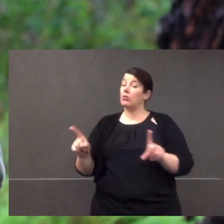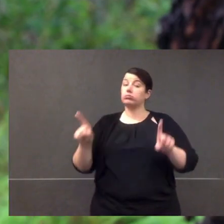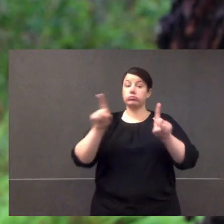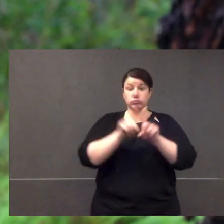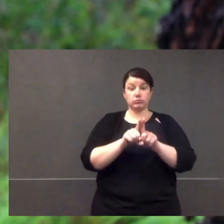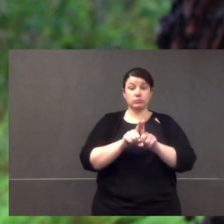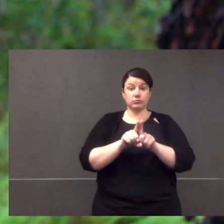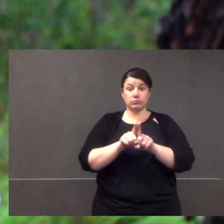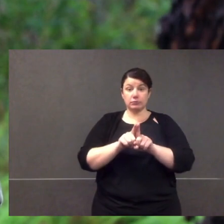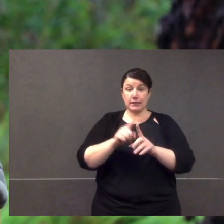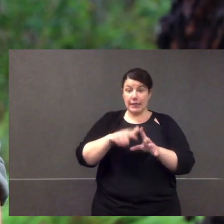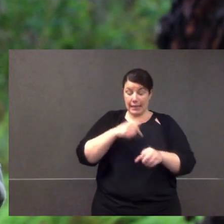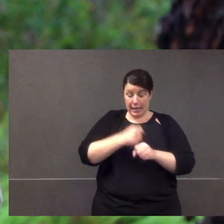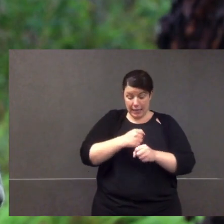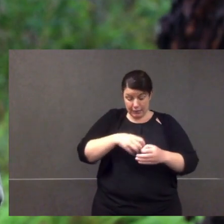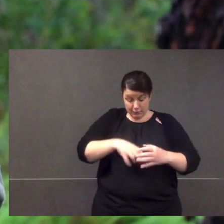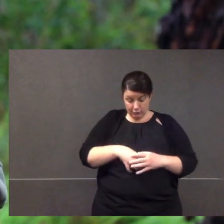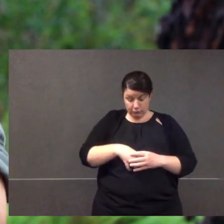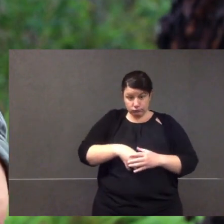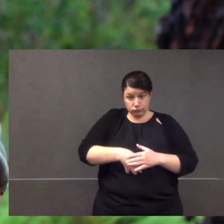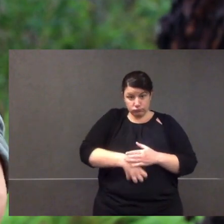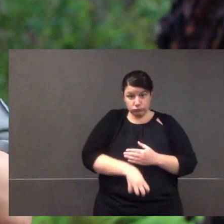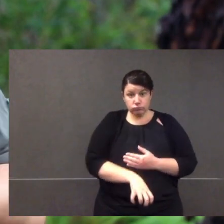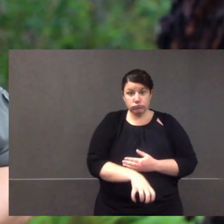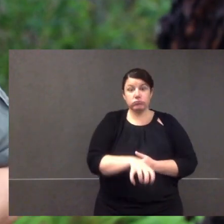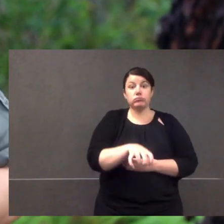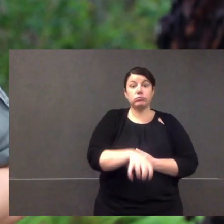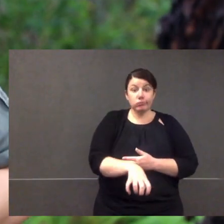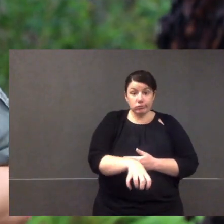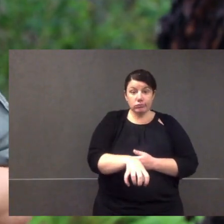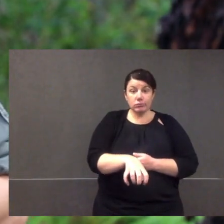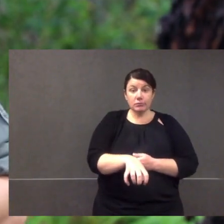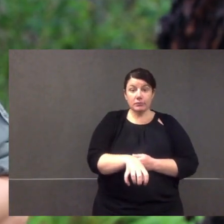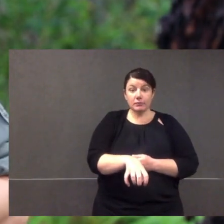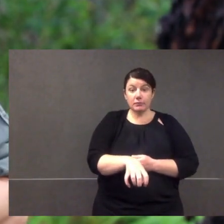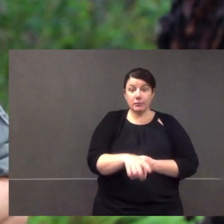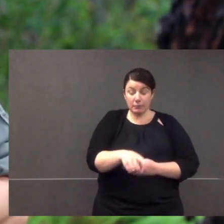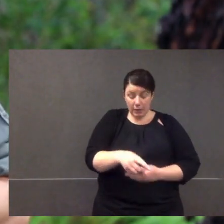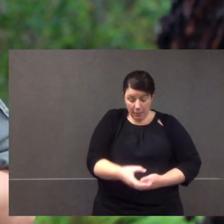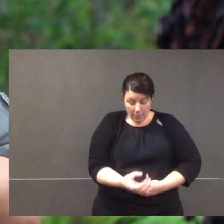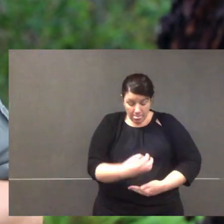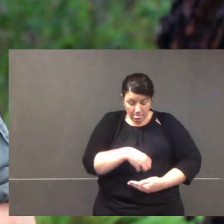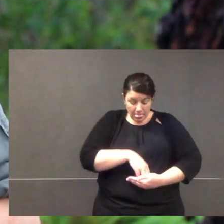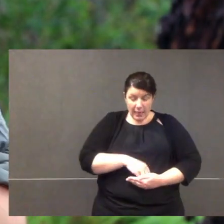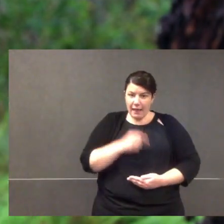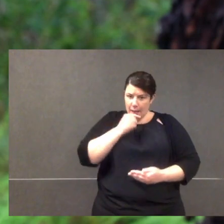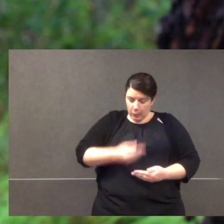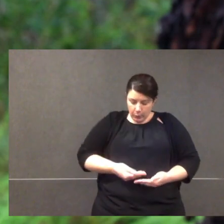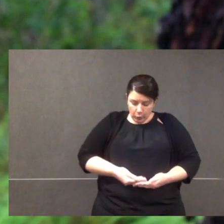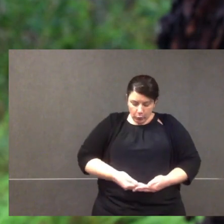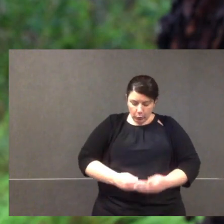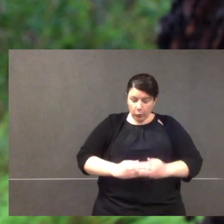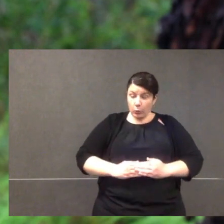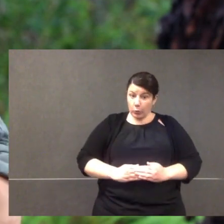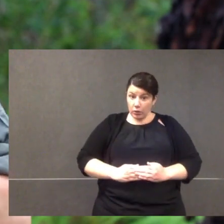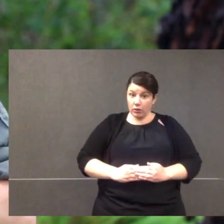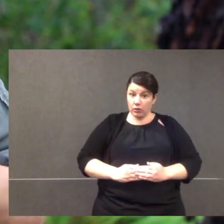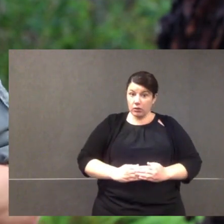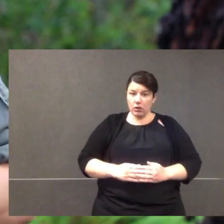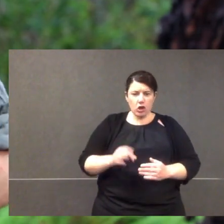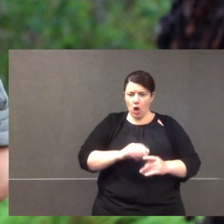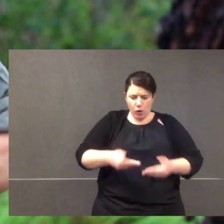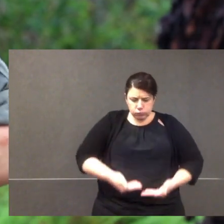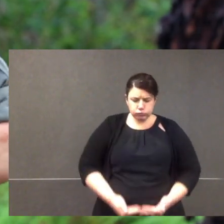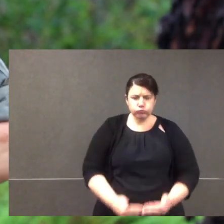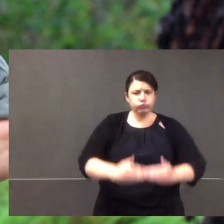a male and female platypus mate. The female then has an egg inside her. She lays that egg. She